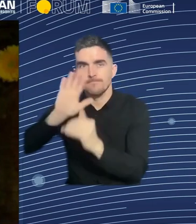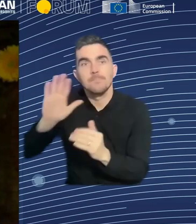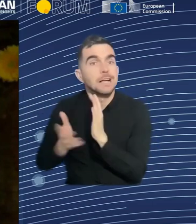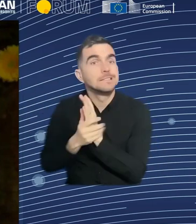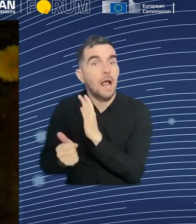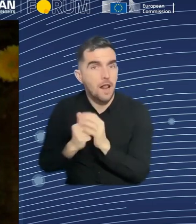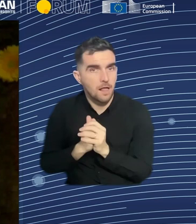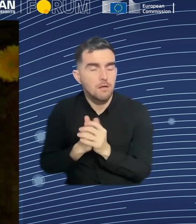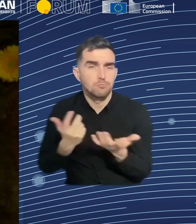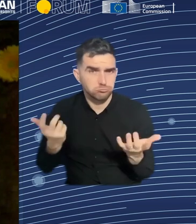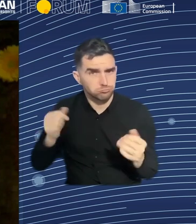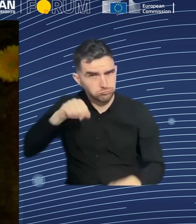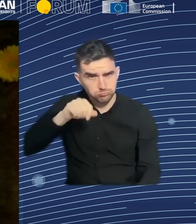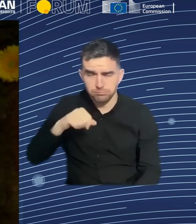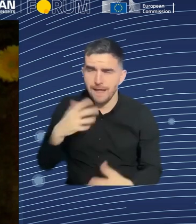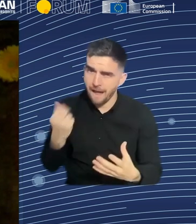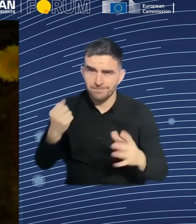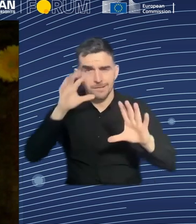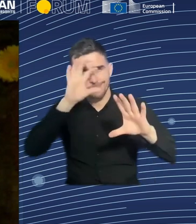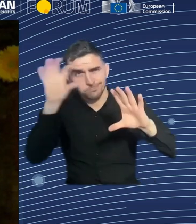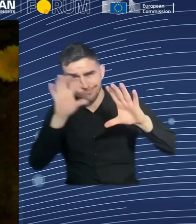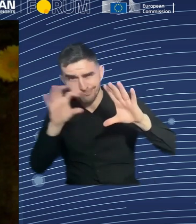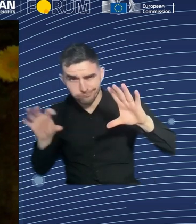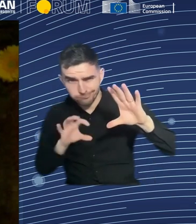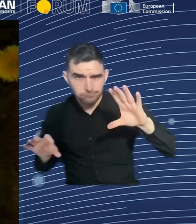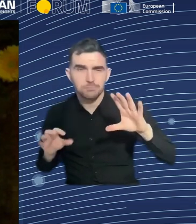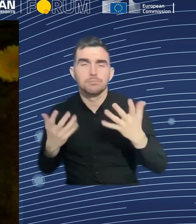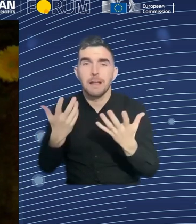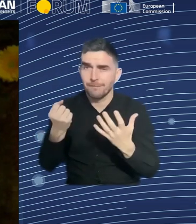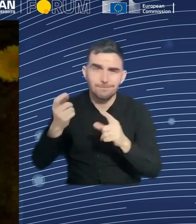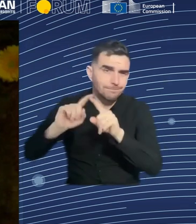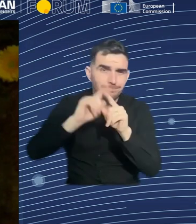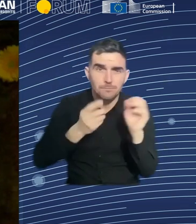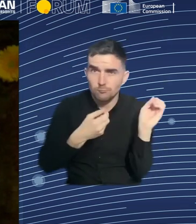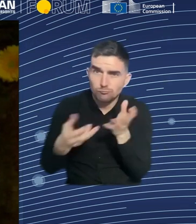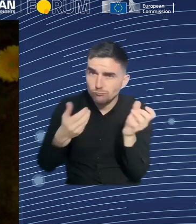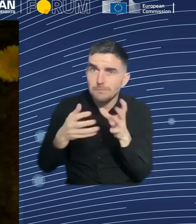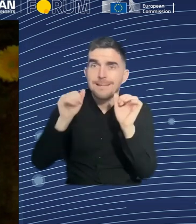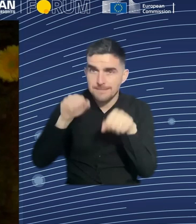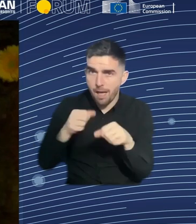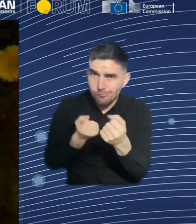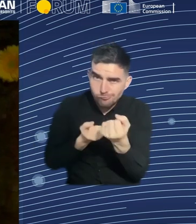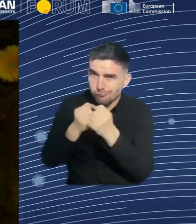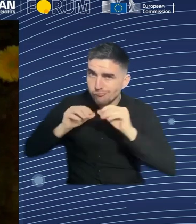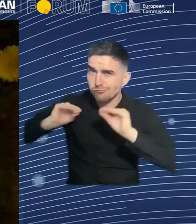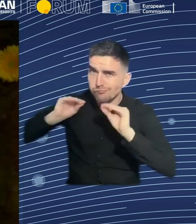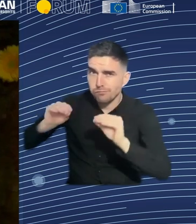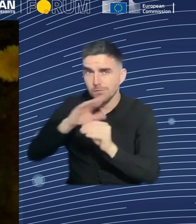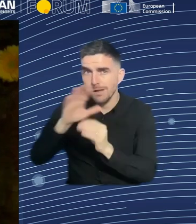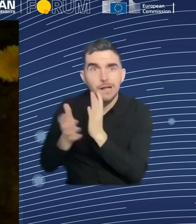in Germany. And when you ask me, when it's very intransparent. Nobody knows really what's going on.